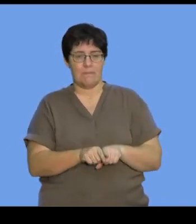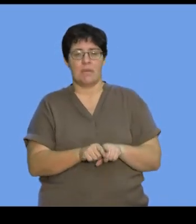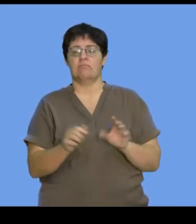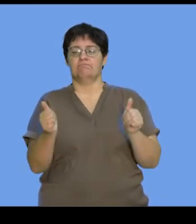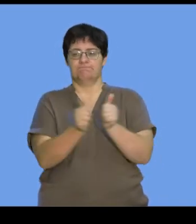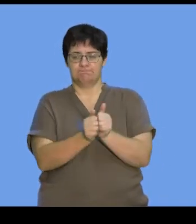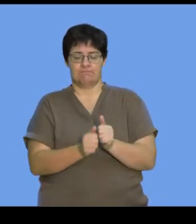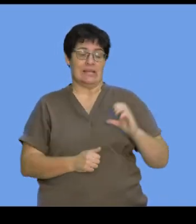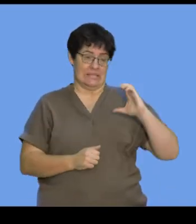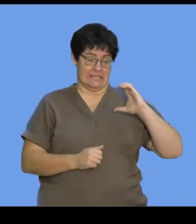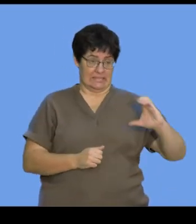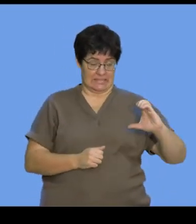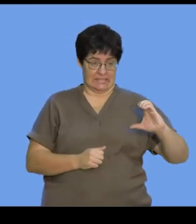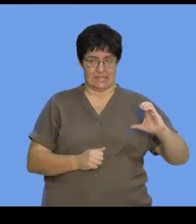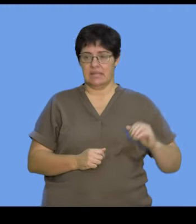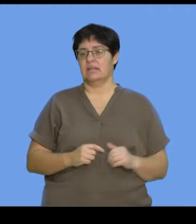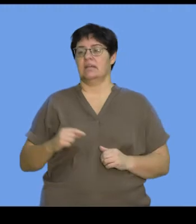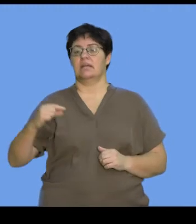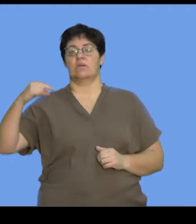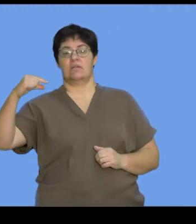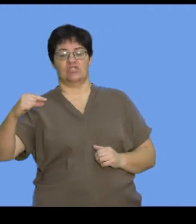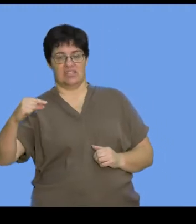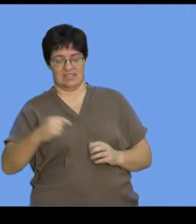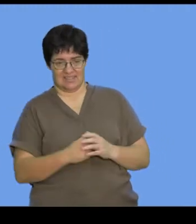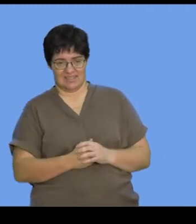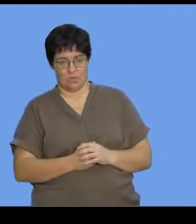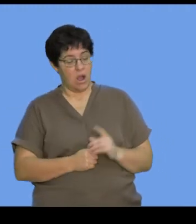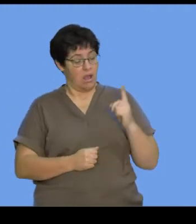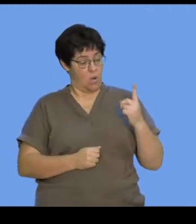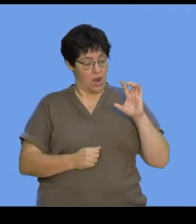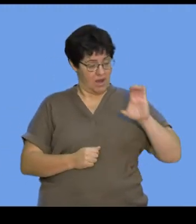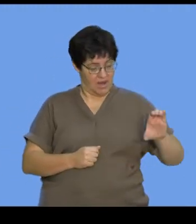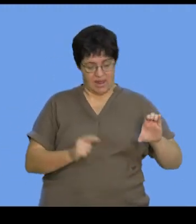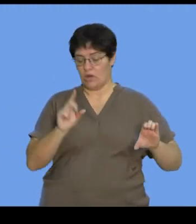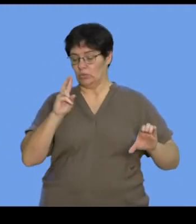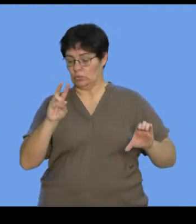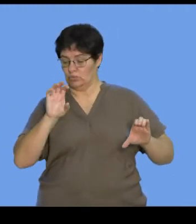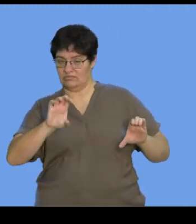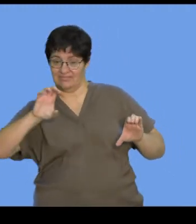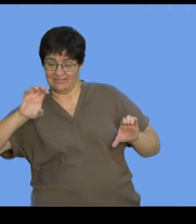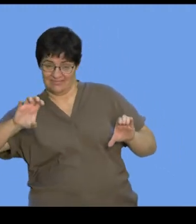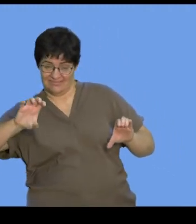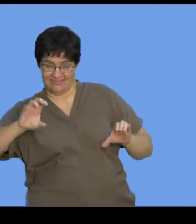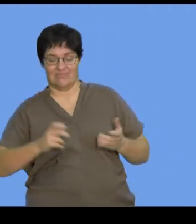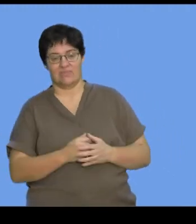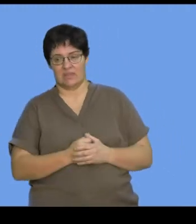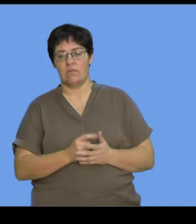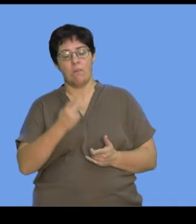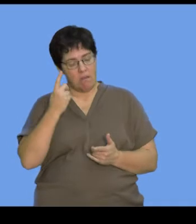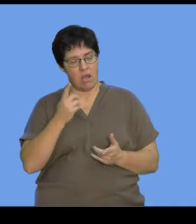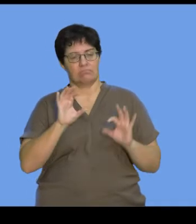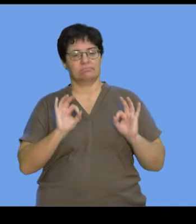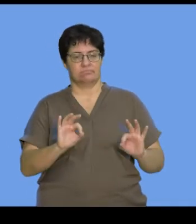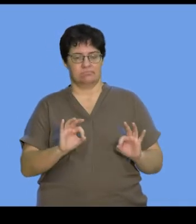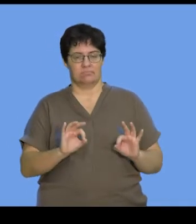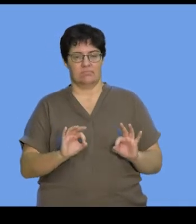of cytosine and guanine being combined together in this unique pair, where you have